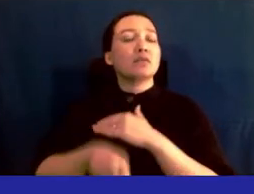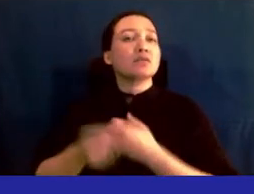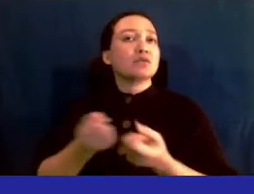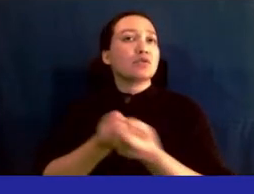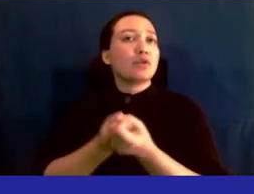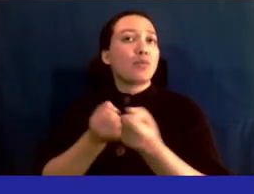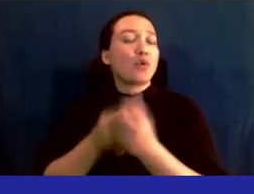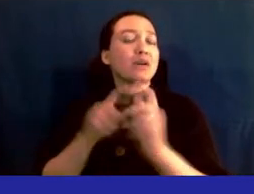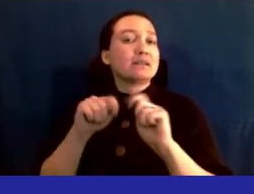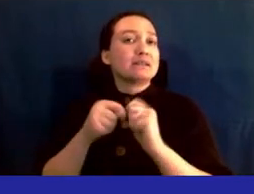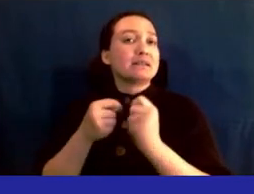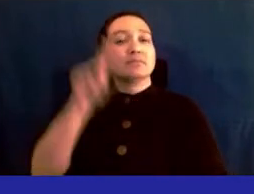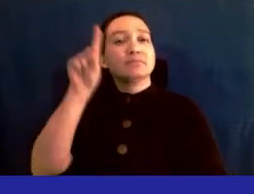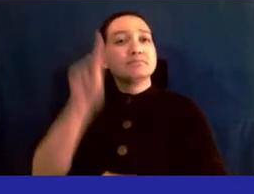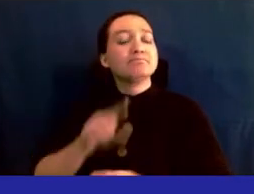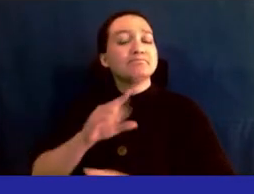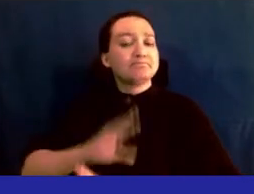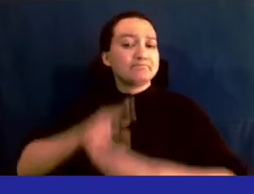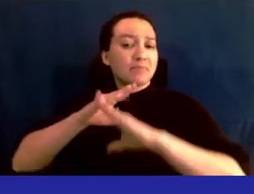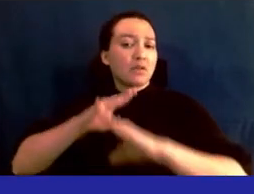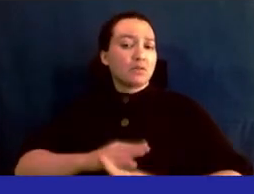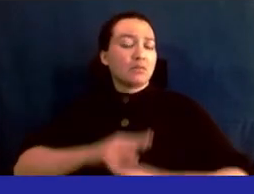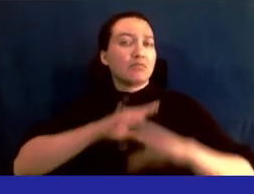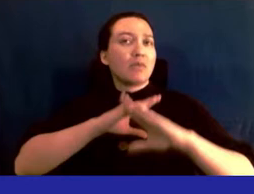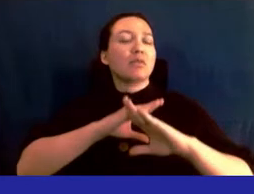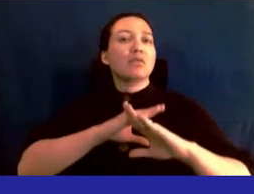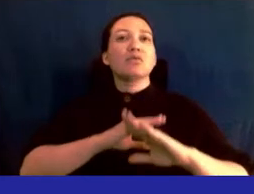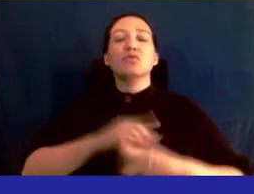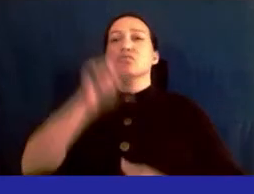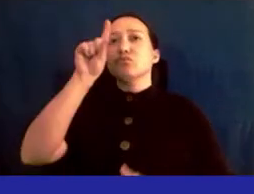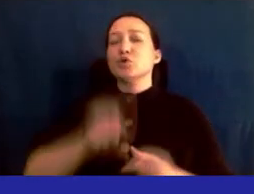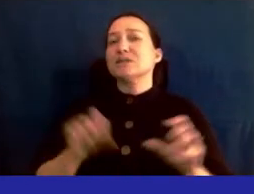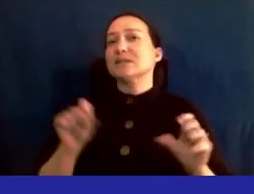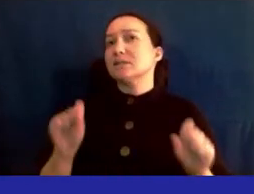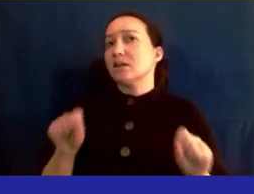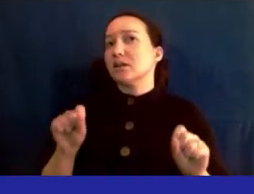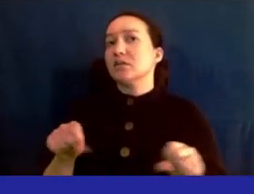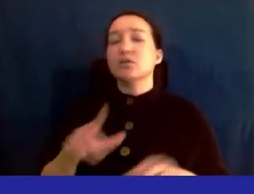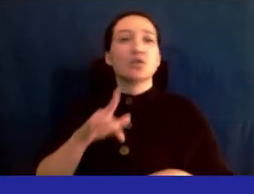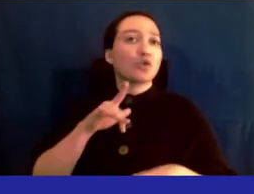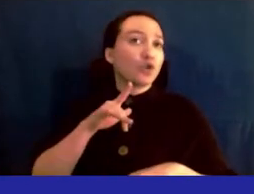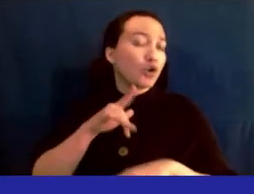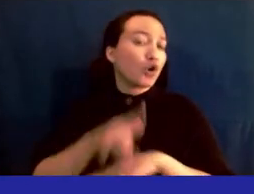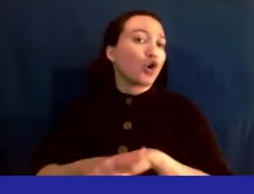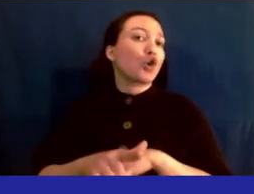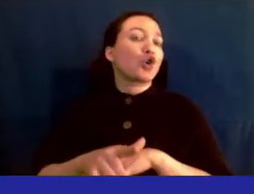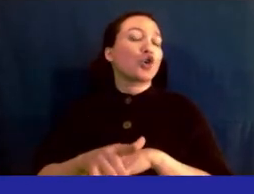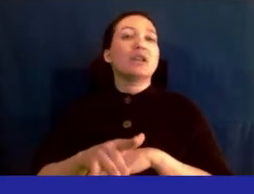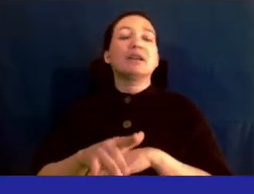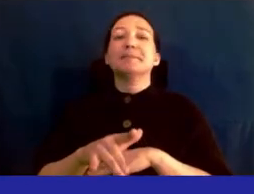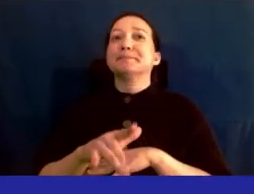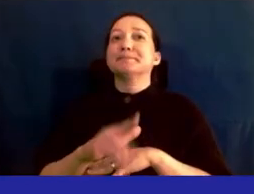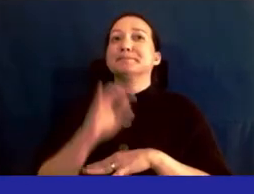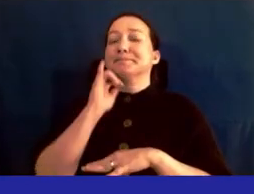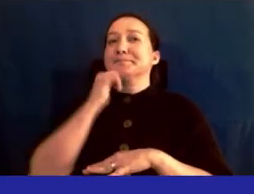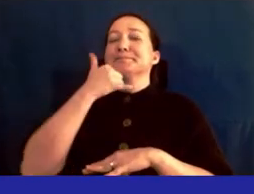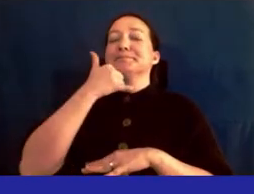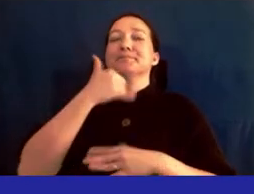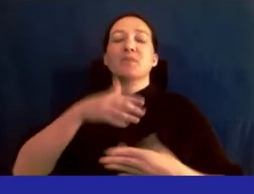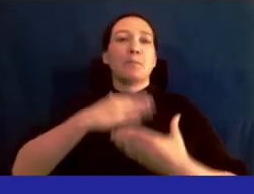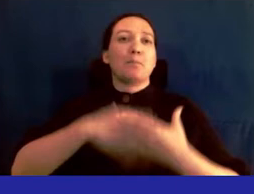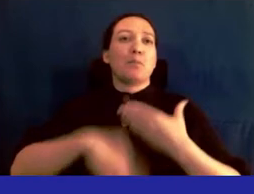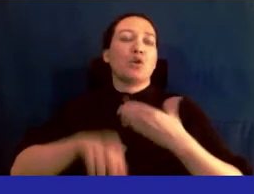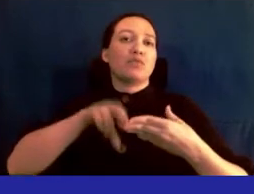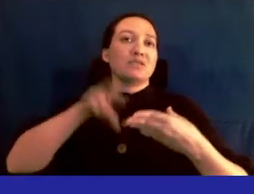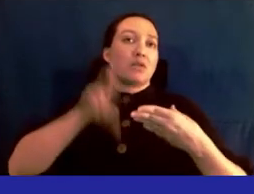and minimize barriers to reduce the likelihood of the likelihood of and adverse birth outcomes